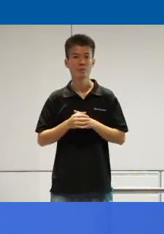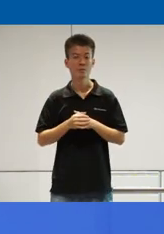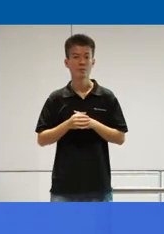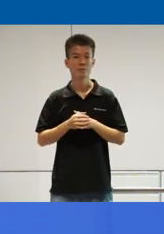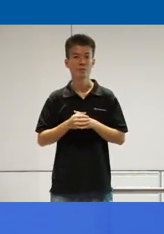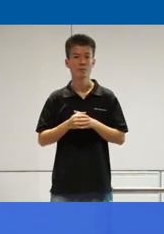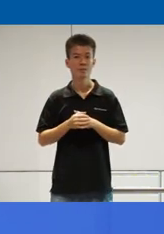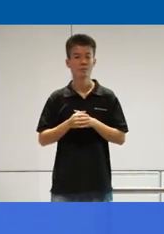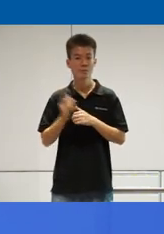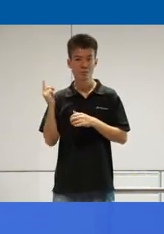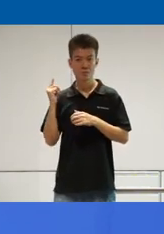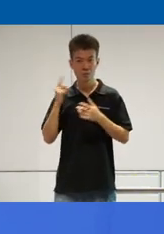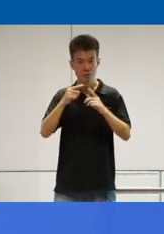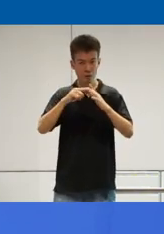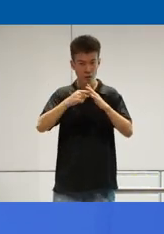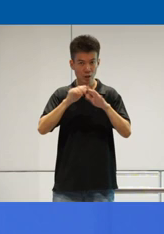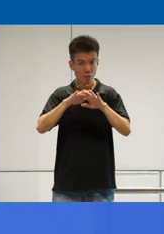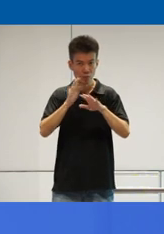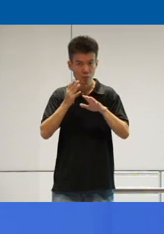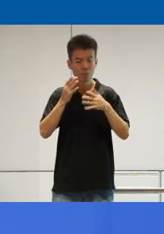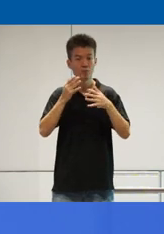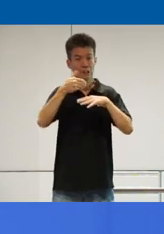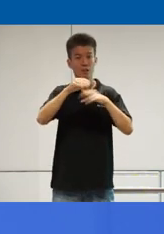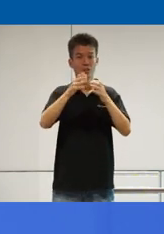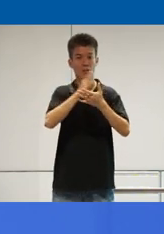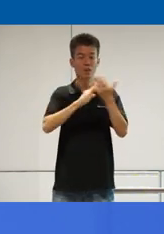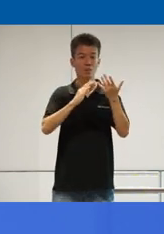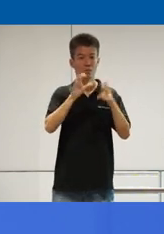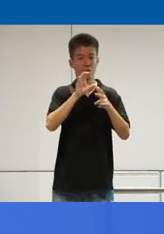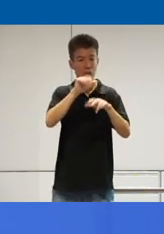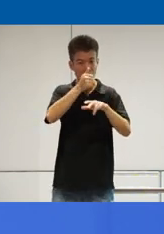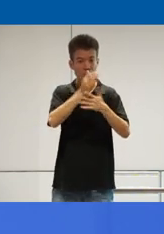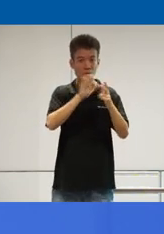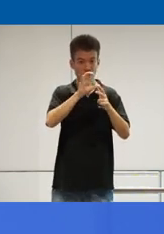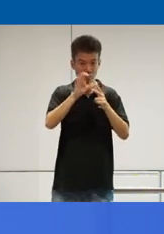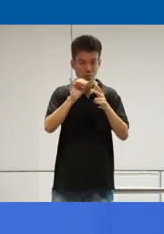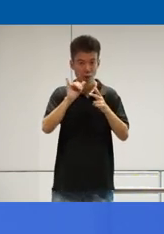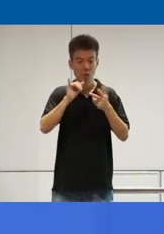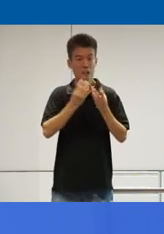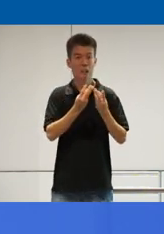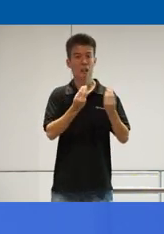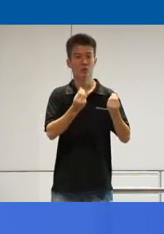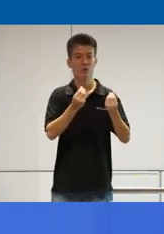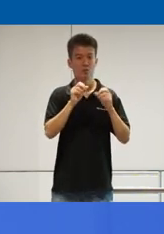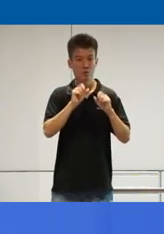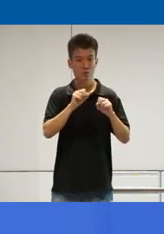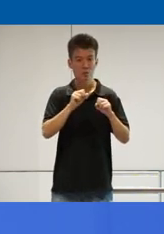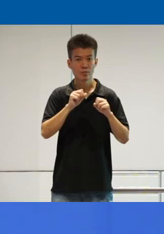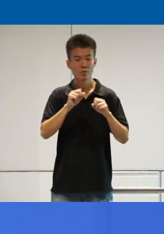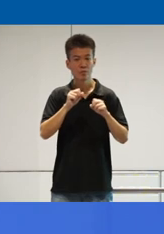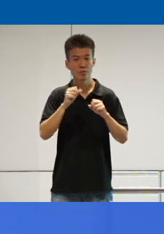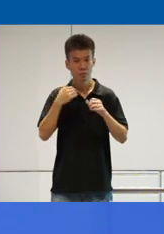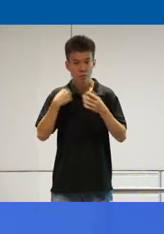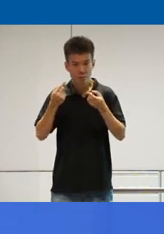We started off by setting some criteria, like the solution will utilize the current